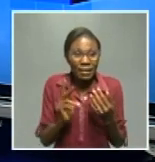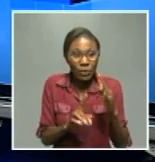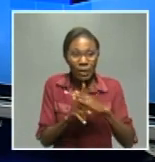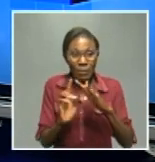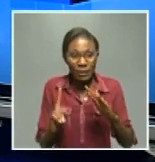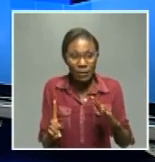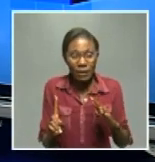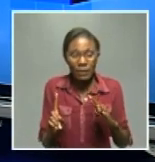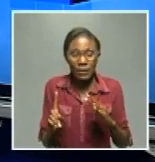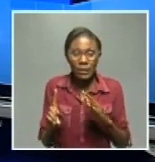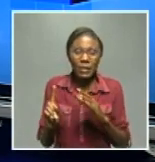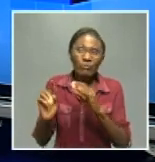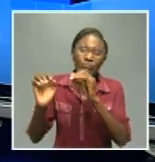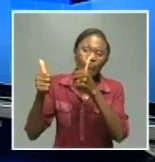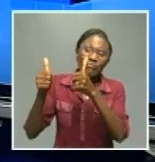you take care okay thank you so much all right